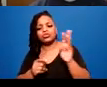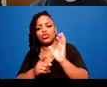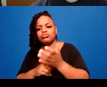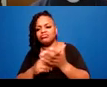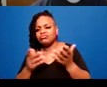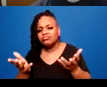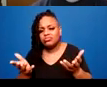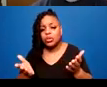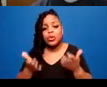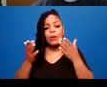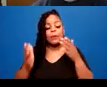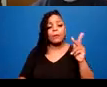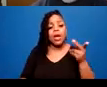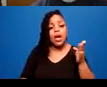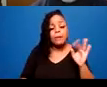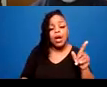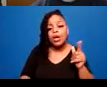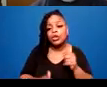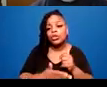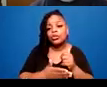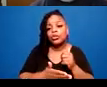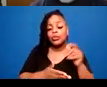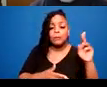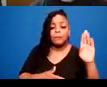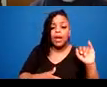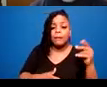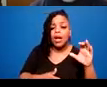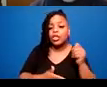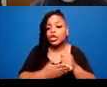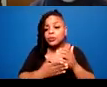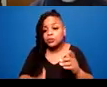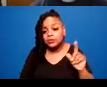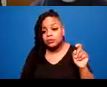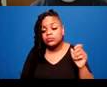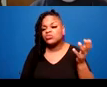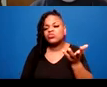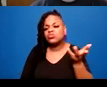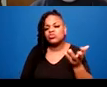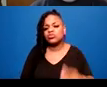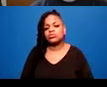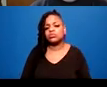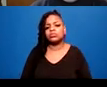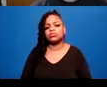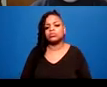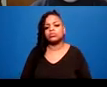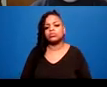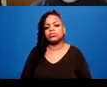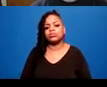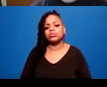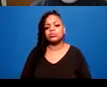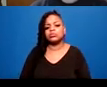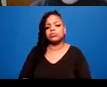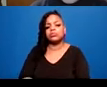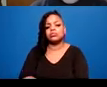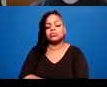And I wish I could say there was a solid place to go. I think that over the next year